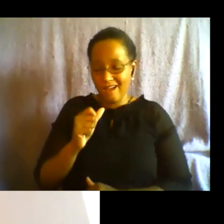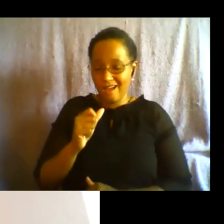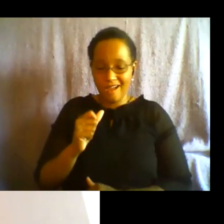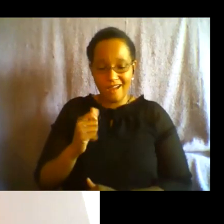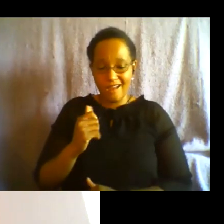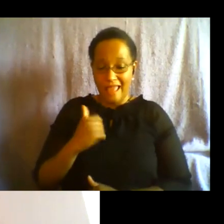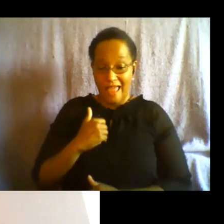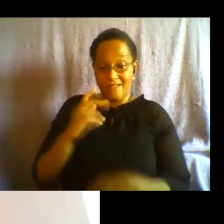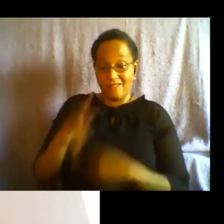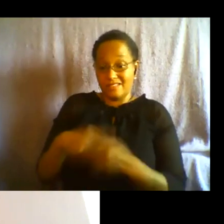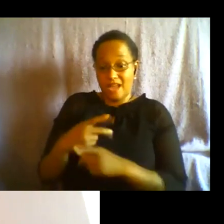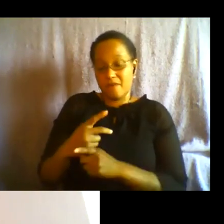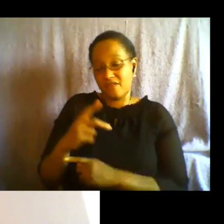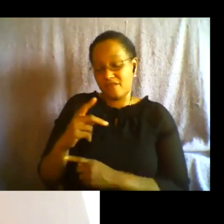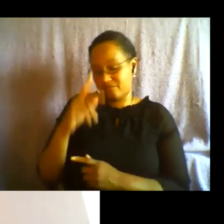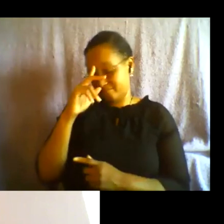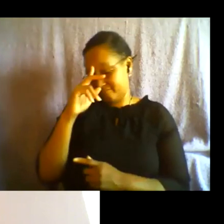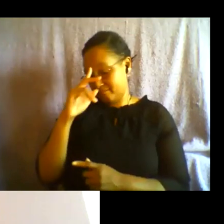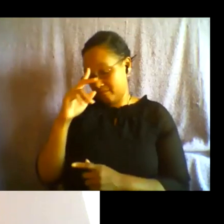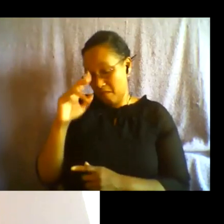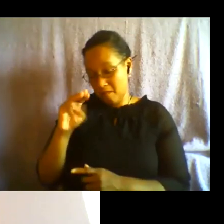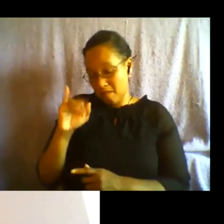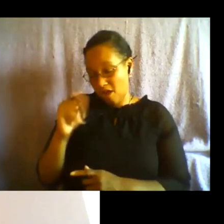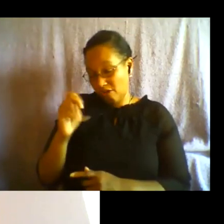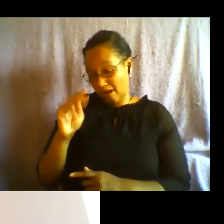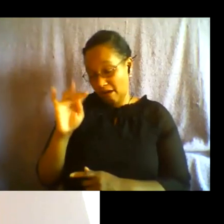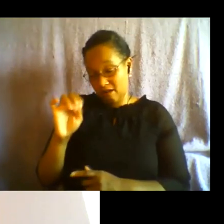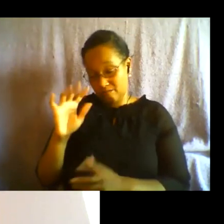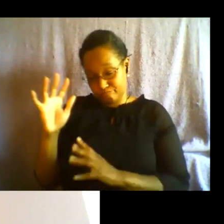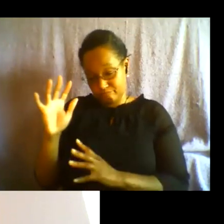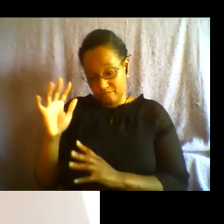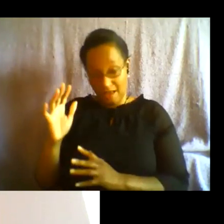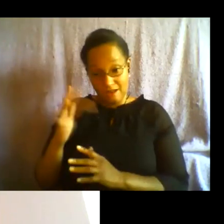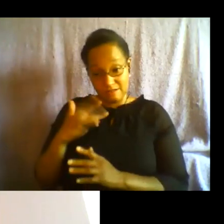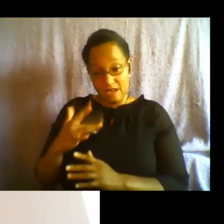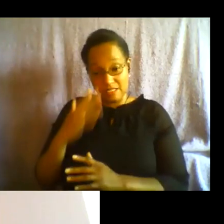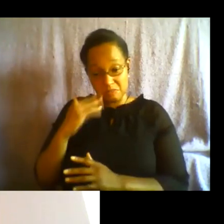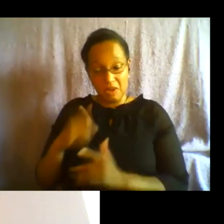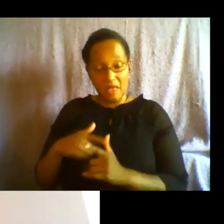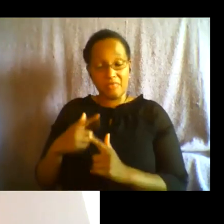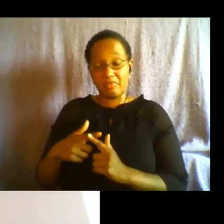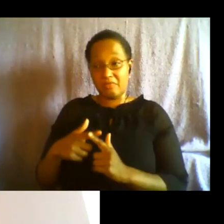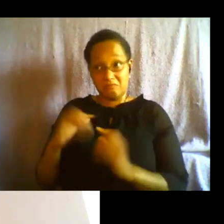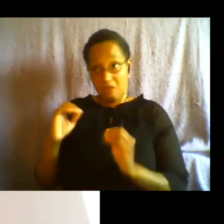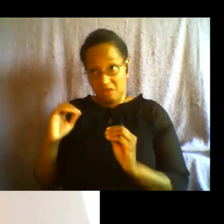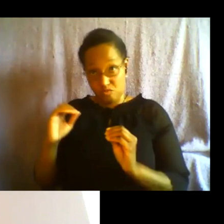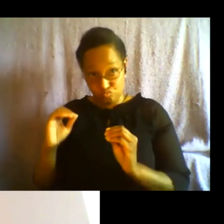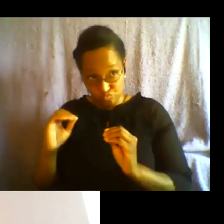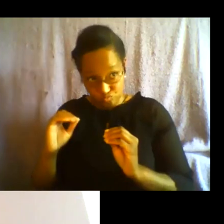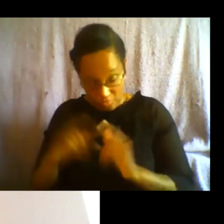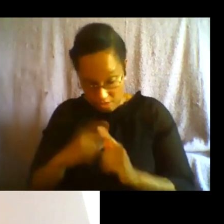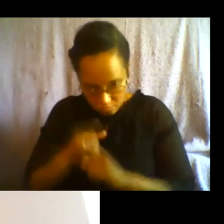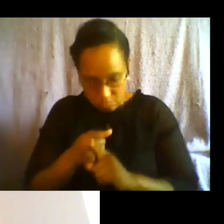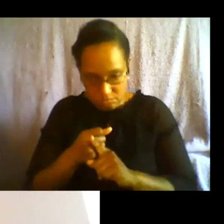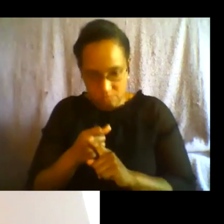can experience and then suddenly out of nowhere i had three or four weeks where they were just every day again and i hit